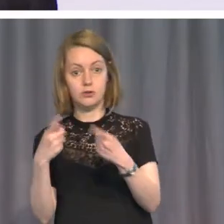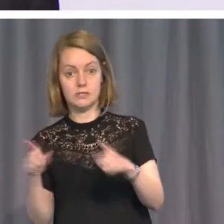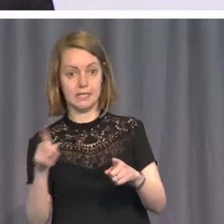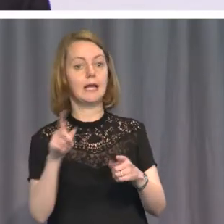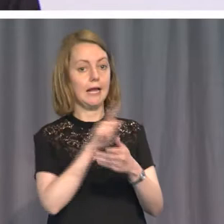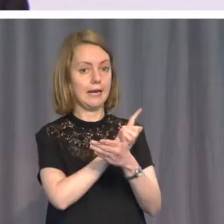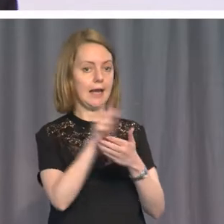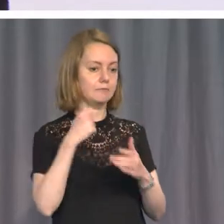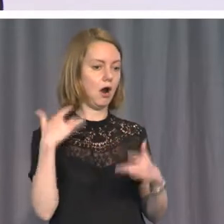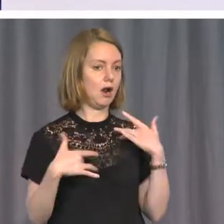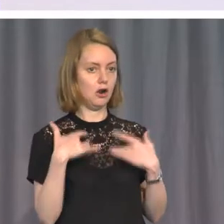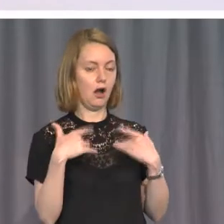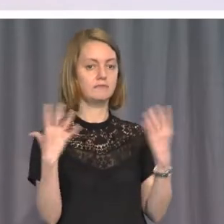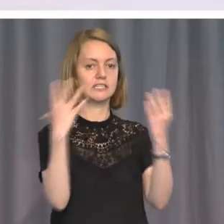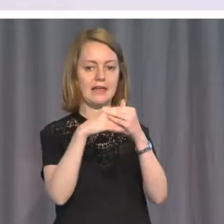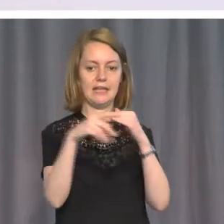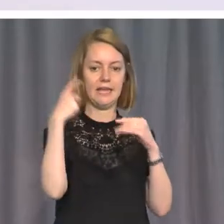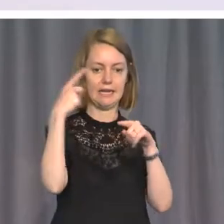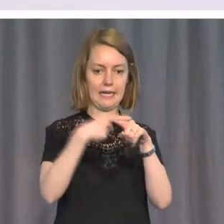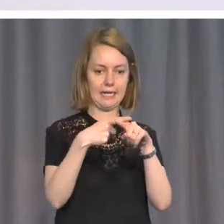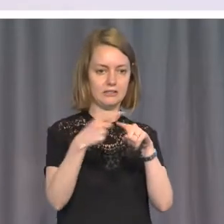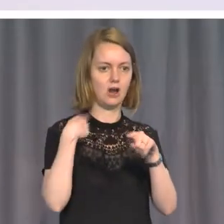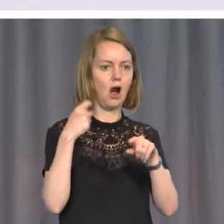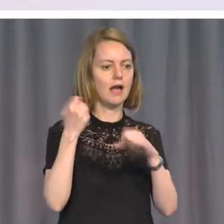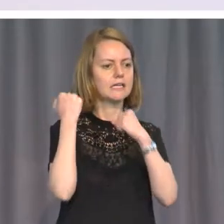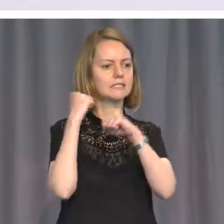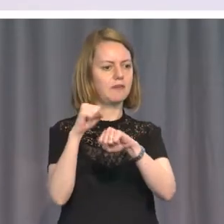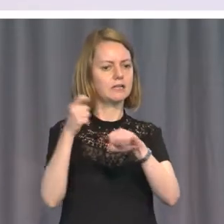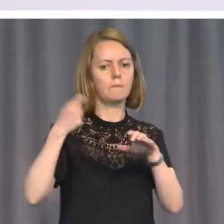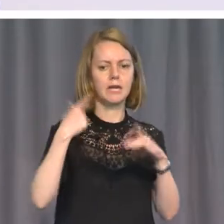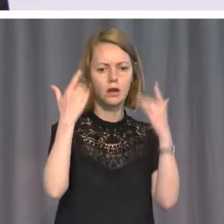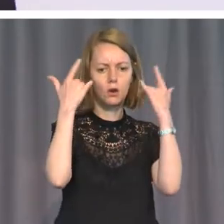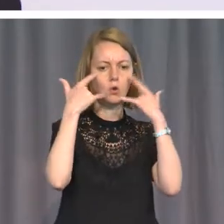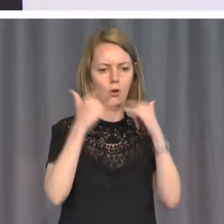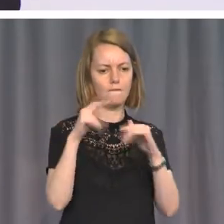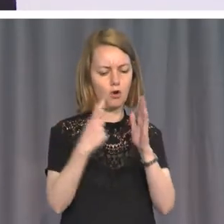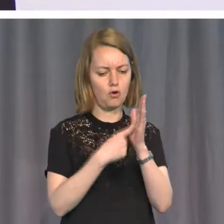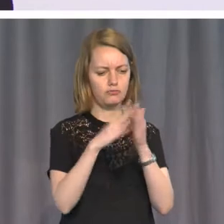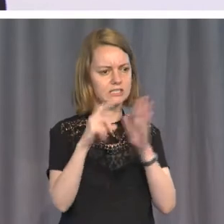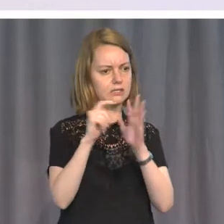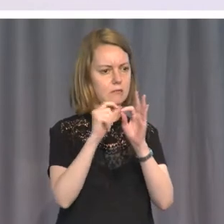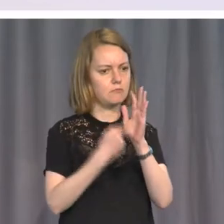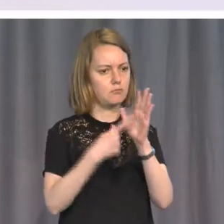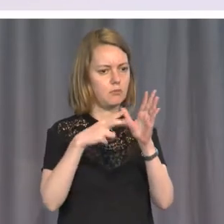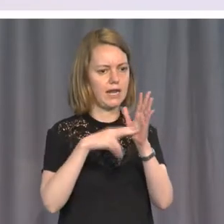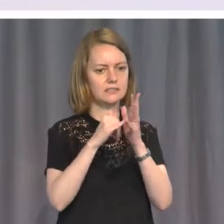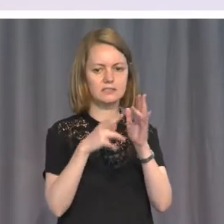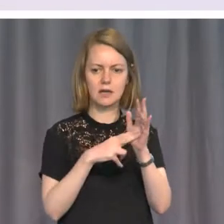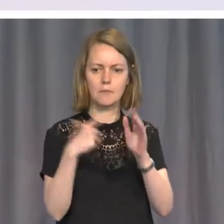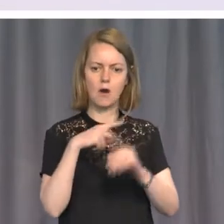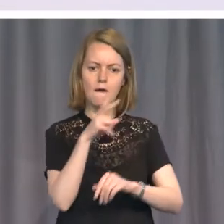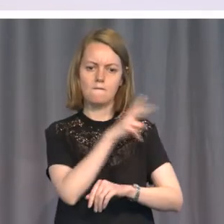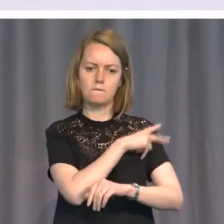later in my legal career in Britain when I defended Richard Branson after Virgin Records had been charged with